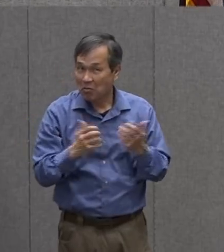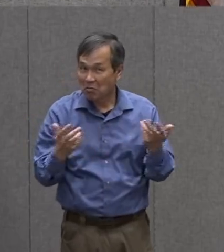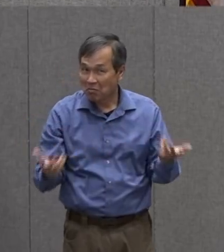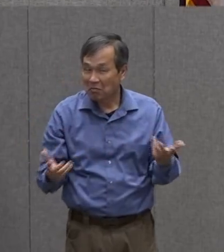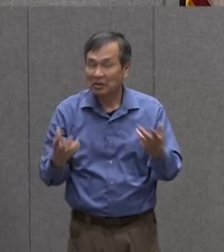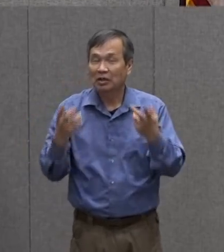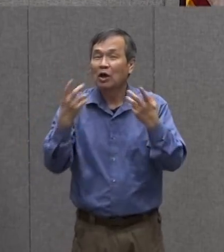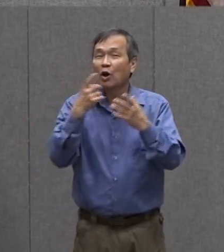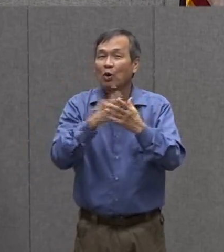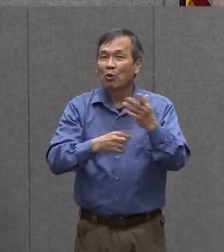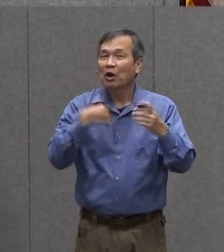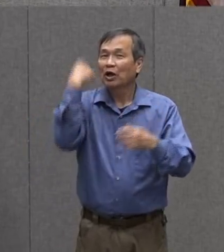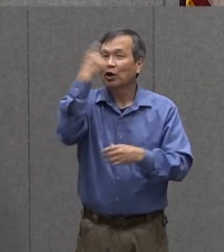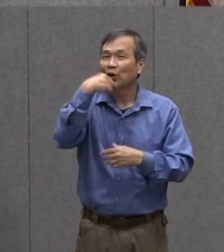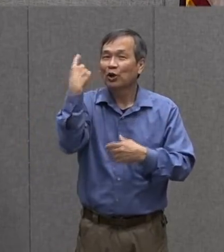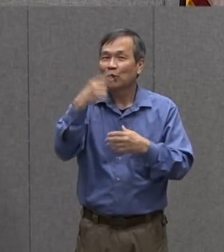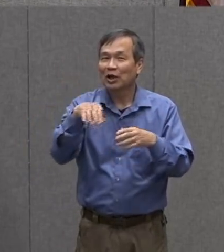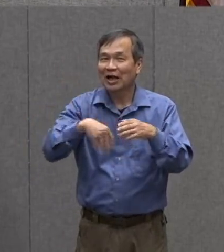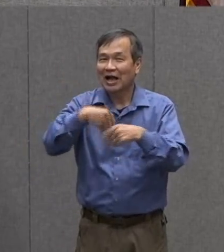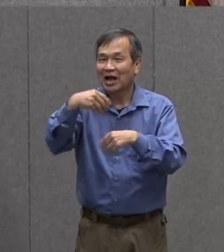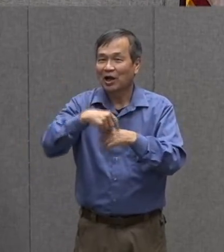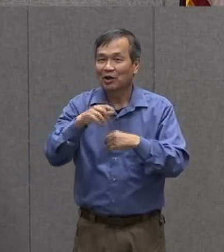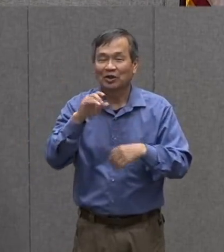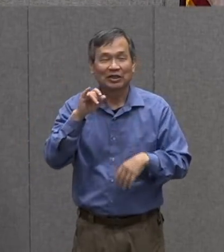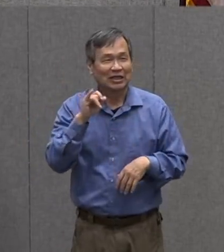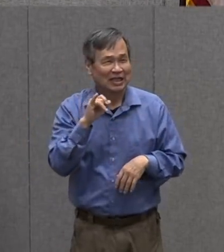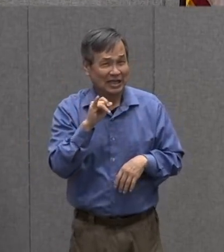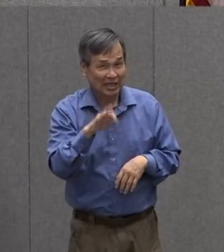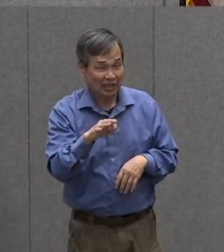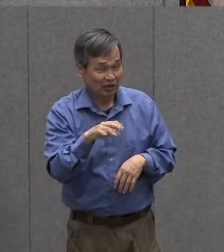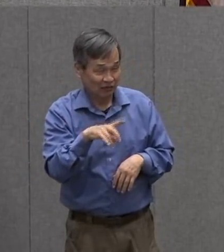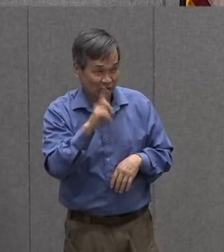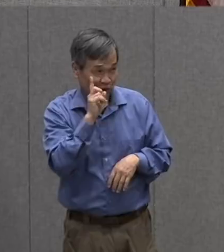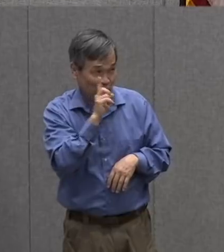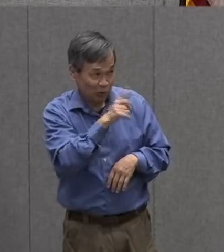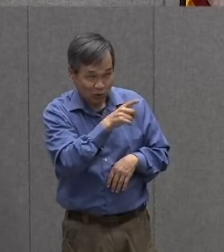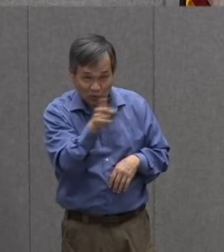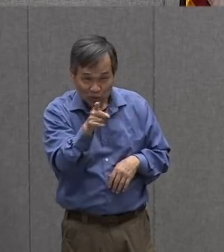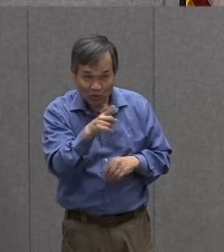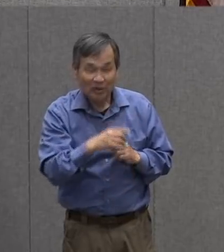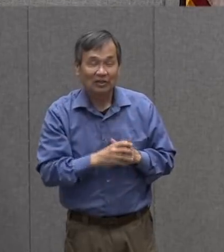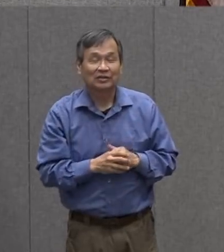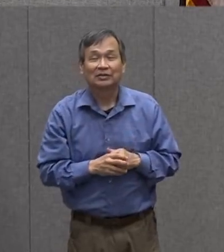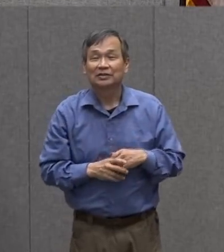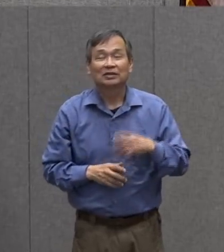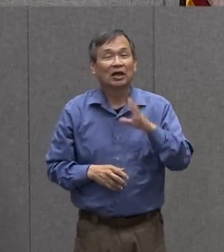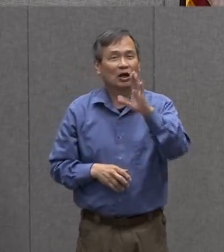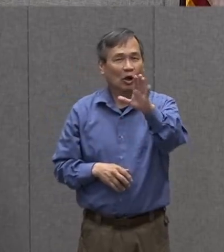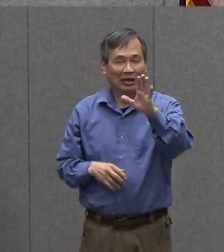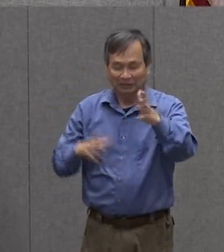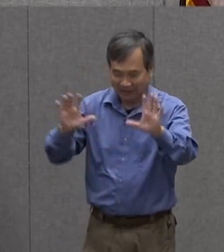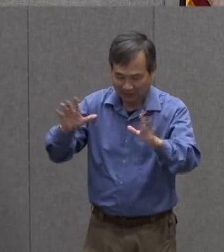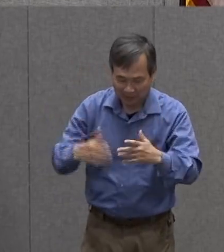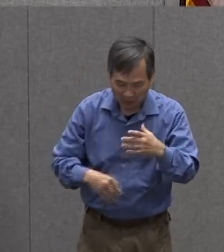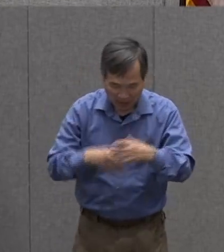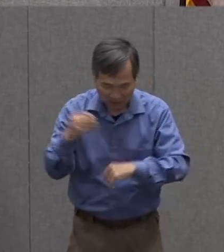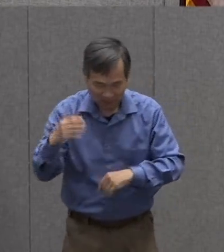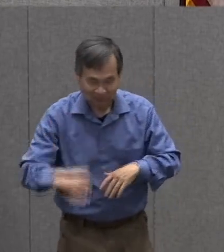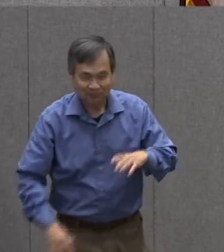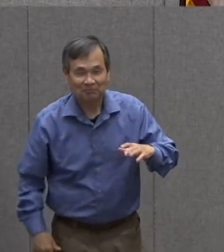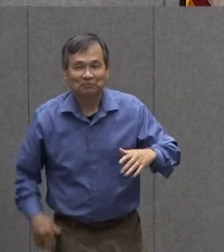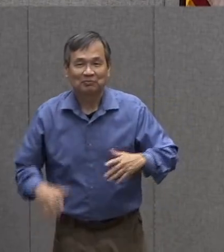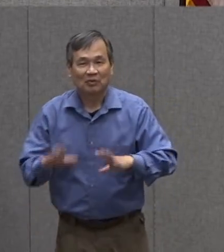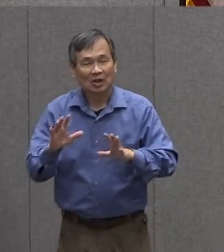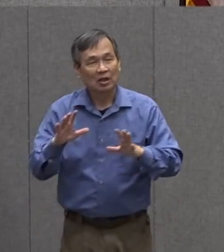what outside looks like if you if you take when you go outside if you take and